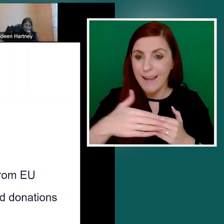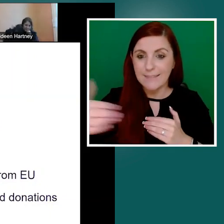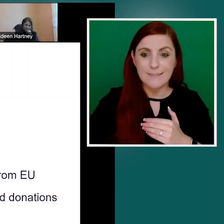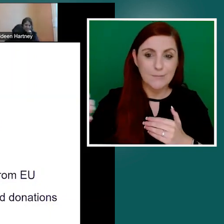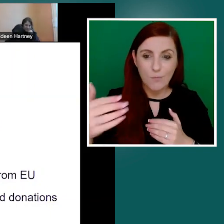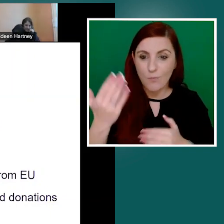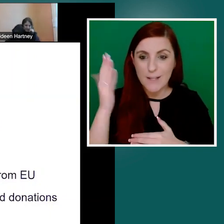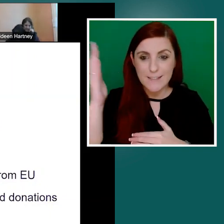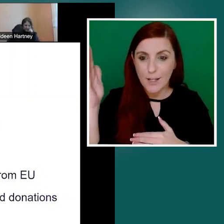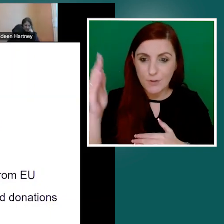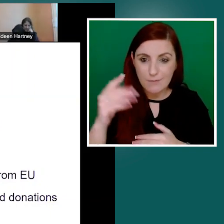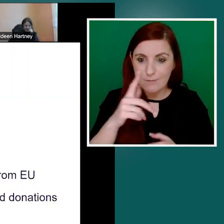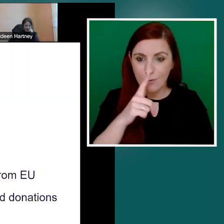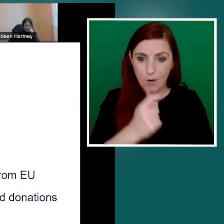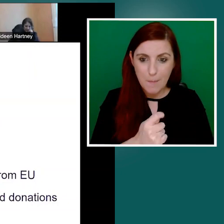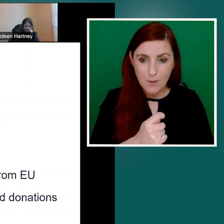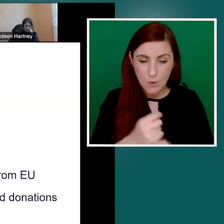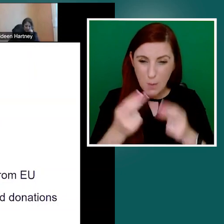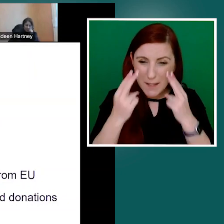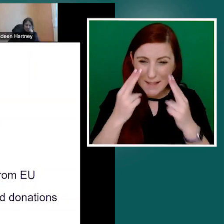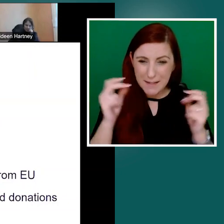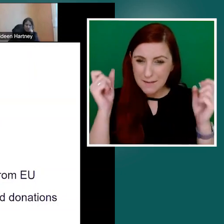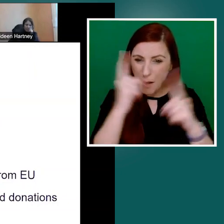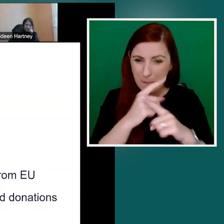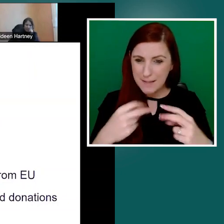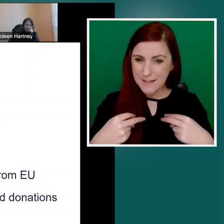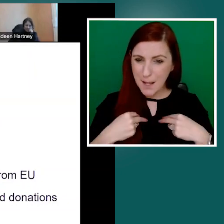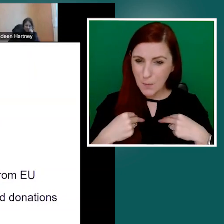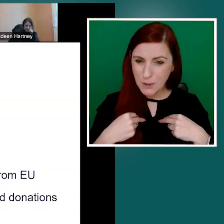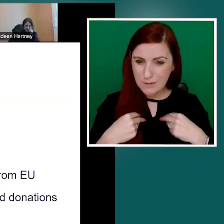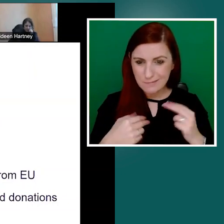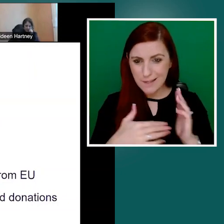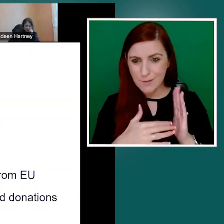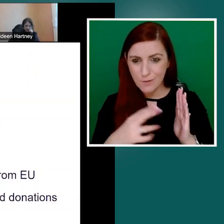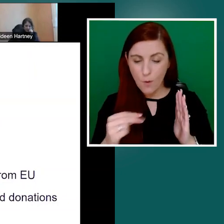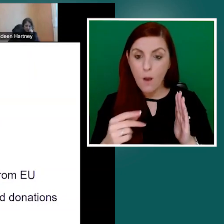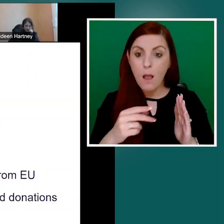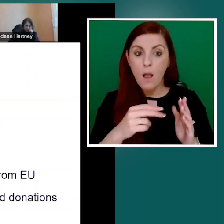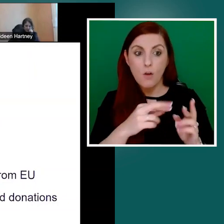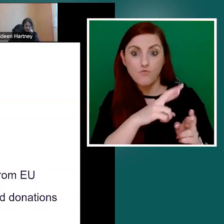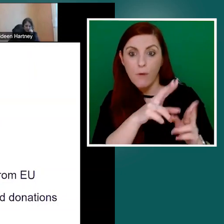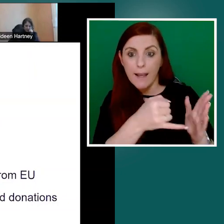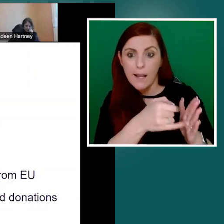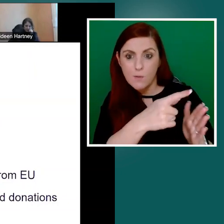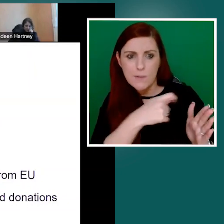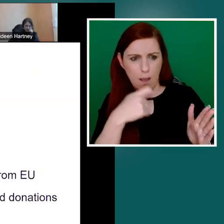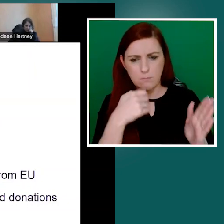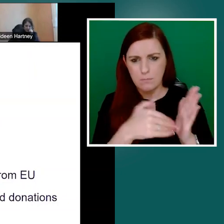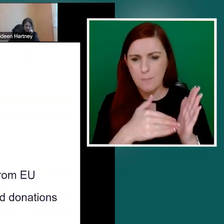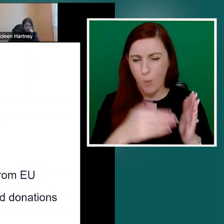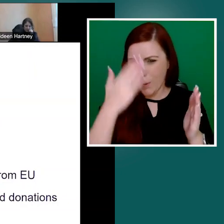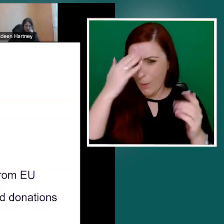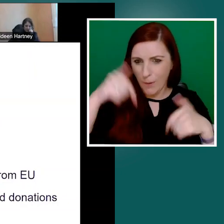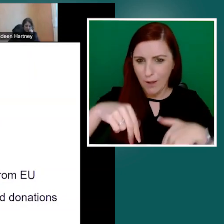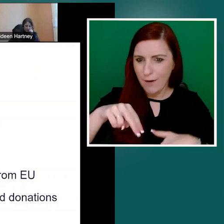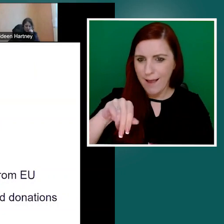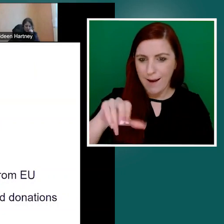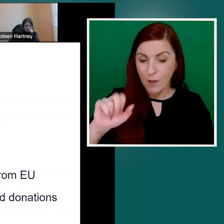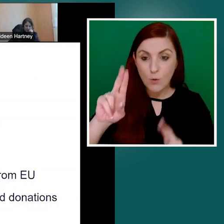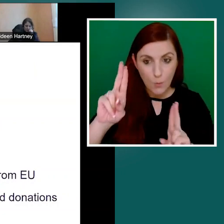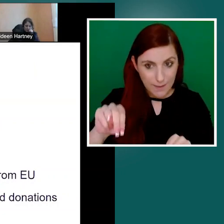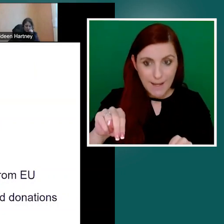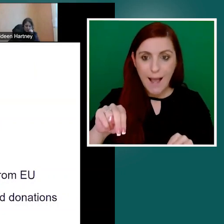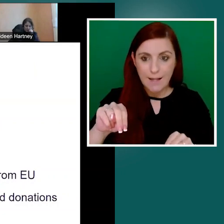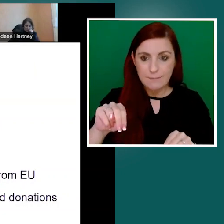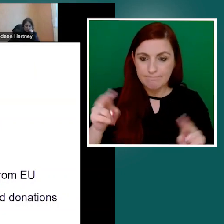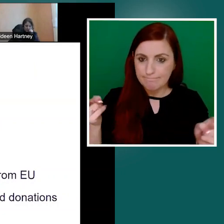But we know now that you can boil a lot of this down to very simple English. And I'll give you a little bit of an example of that later on. And we